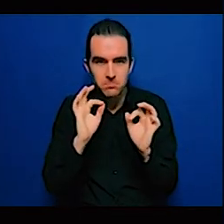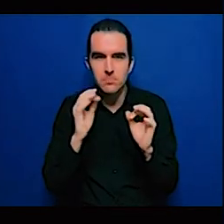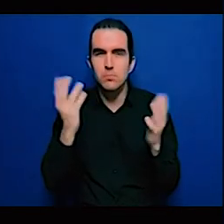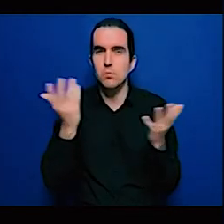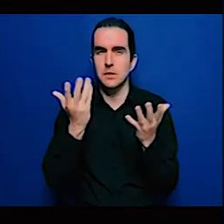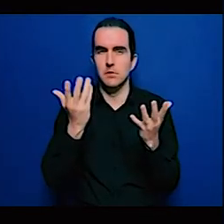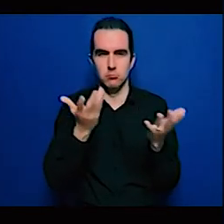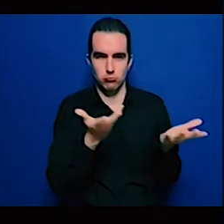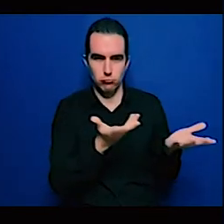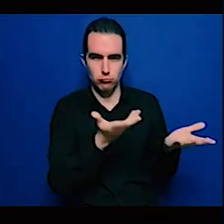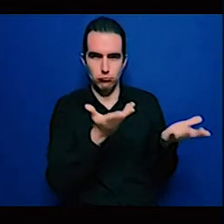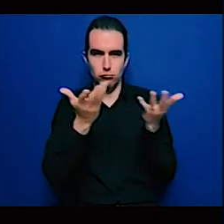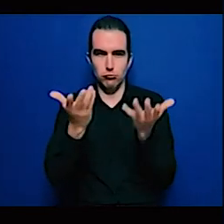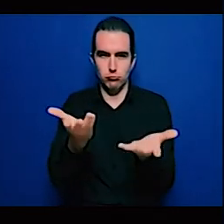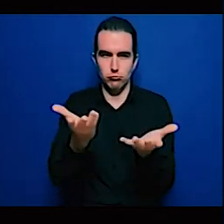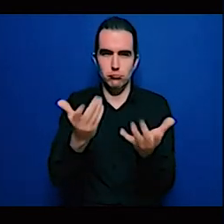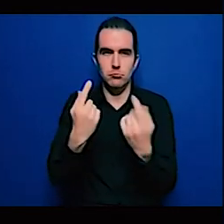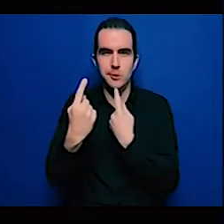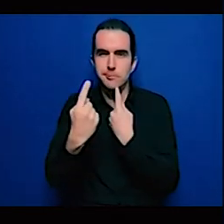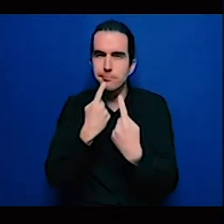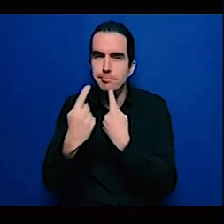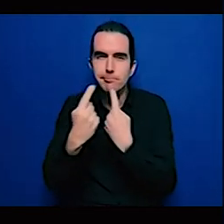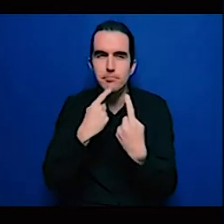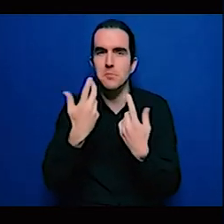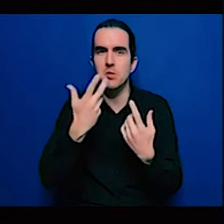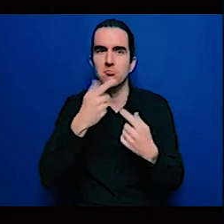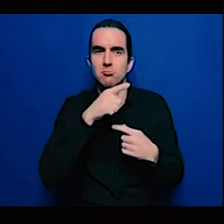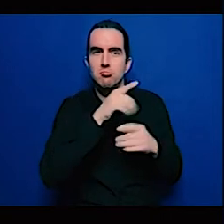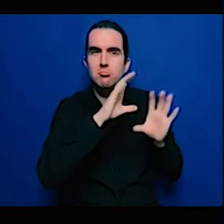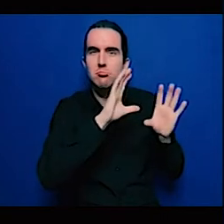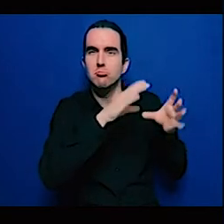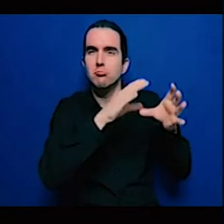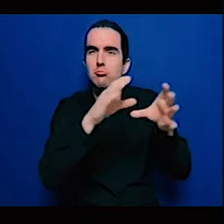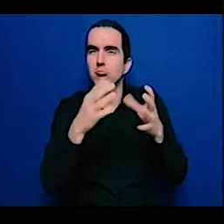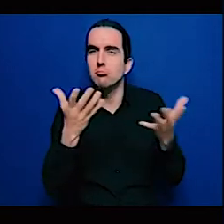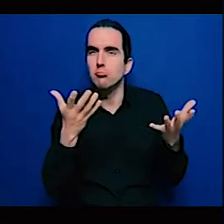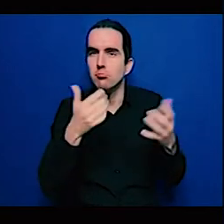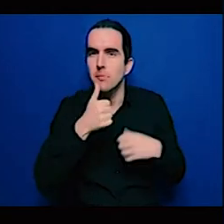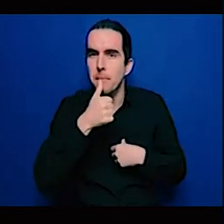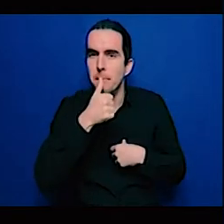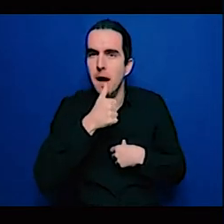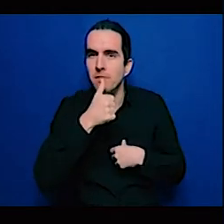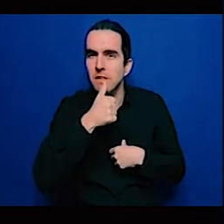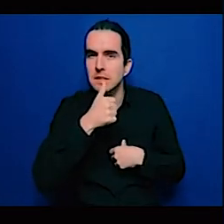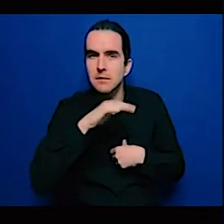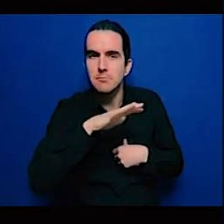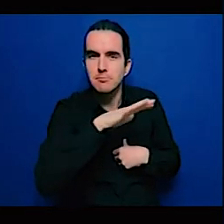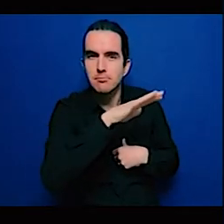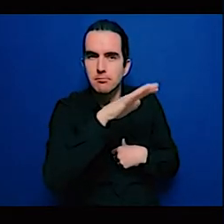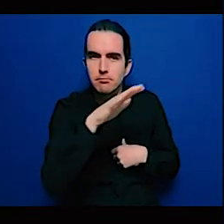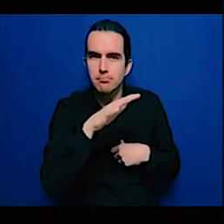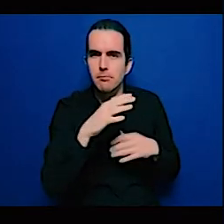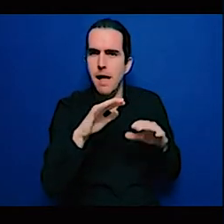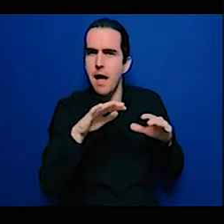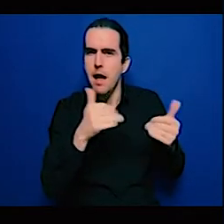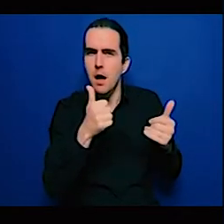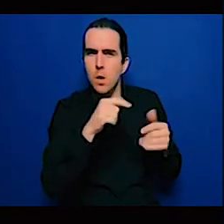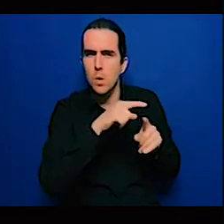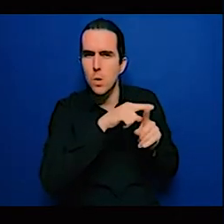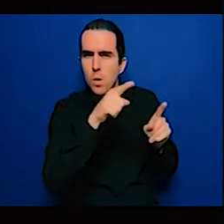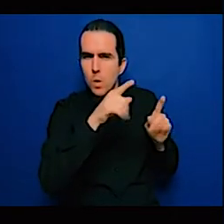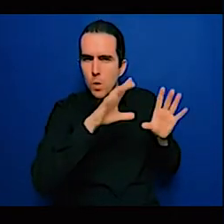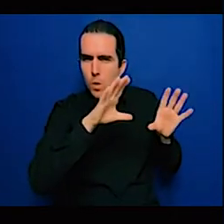He has extensive experience in working on upstream, midstream, and downstream power infrastructure transactions.